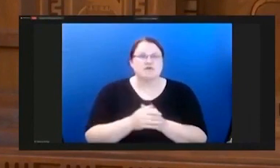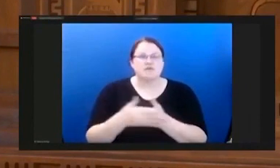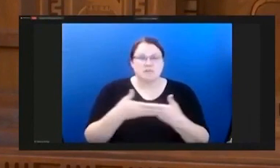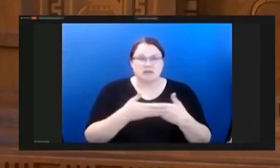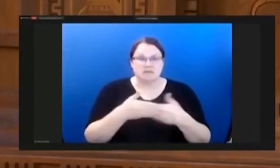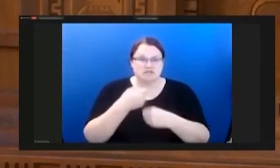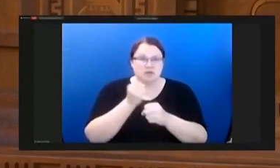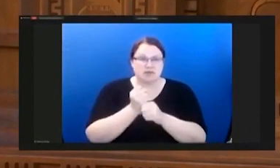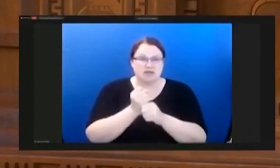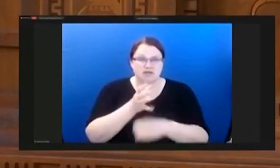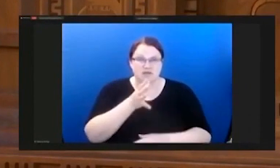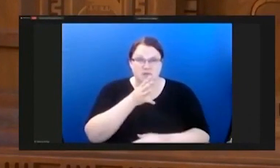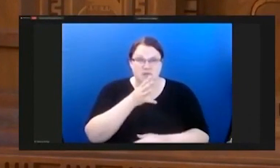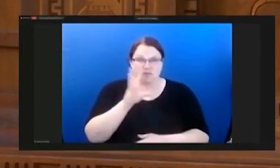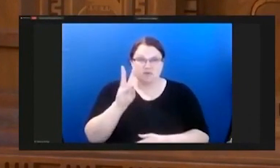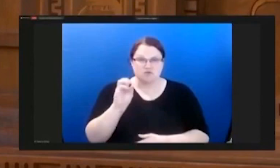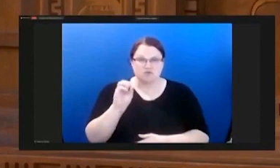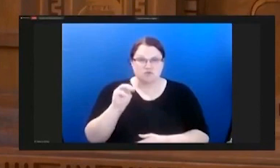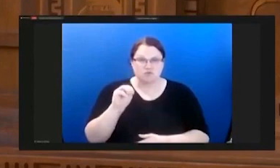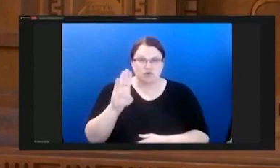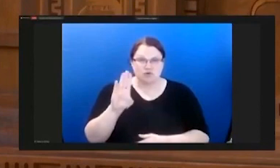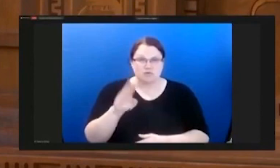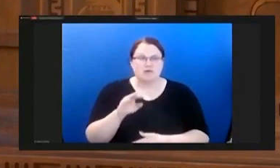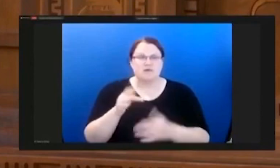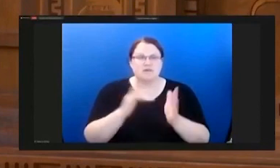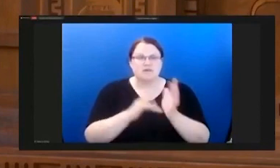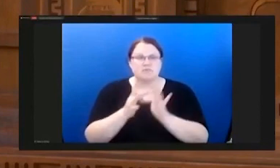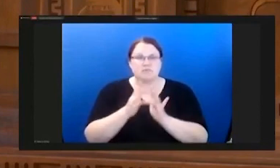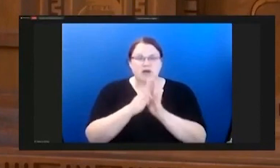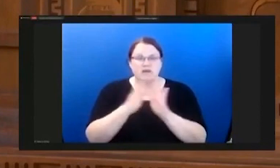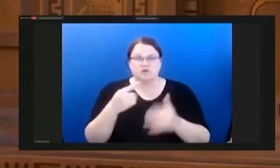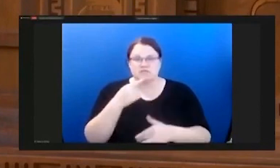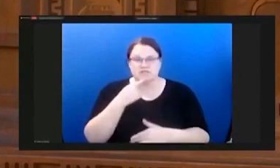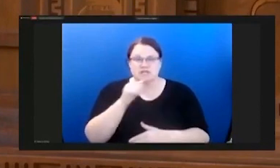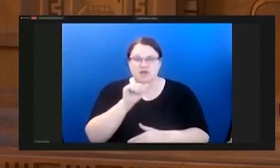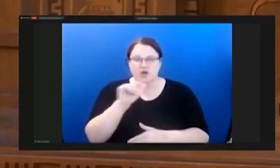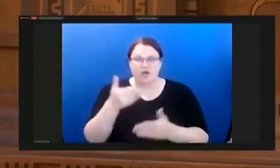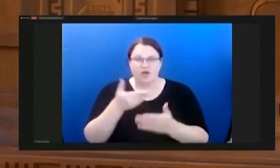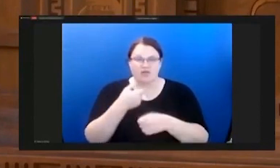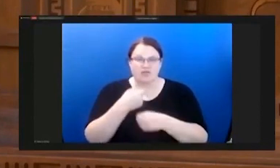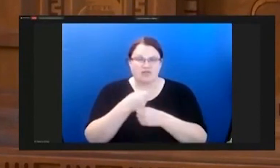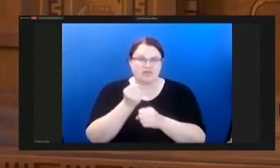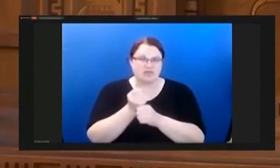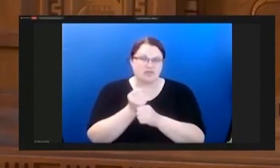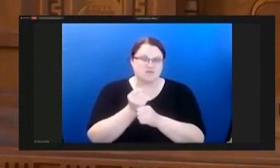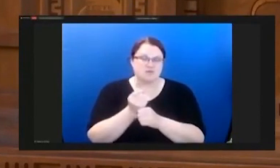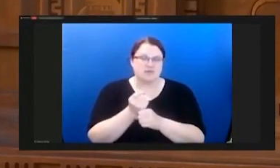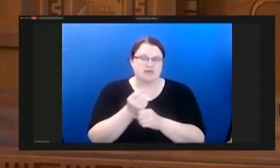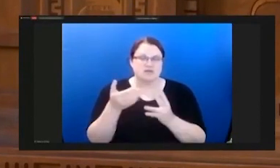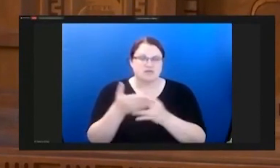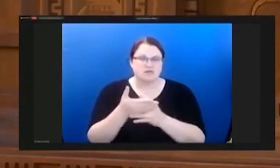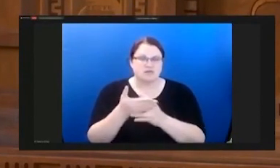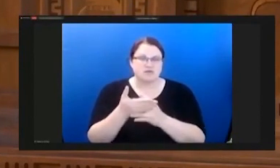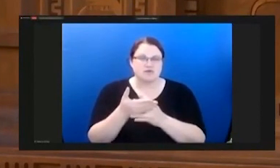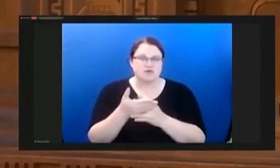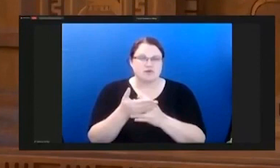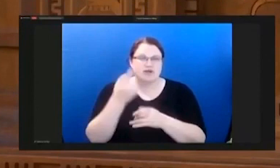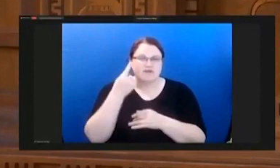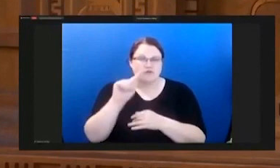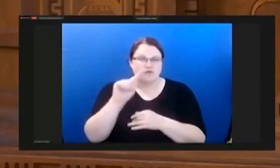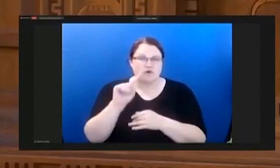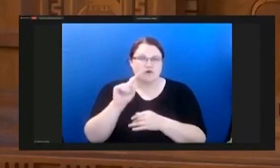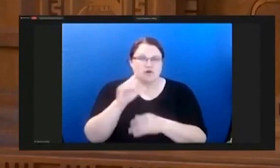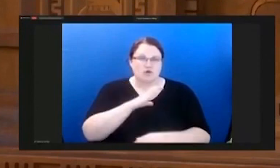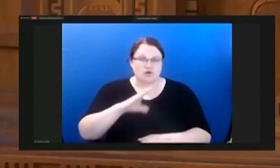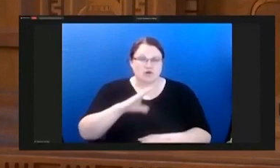And the Bible says all things are made through Christ and for Christ. We cannot continue to slaughter them. And if you're for it, you're against